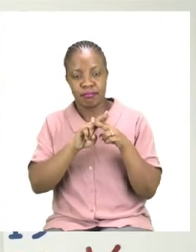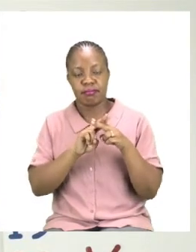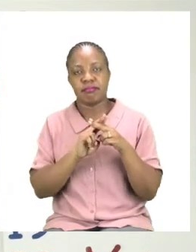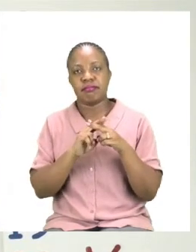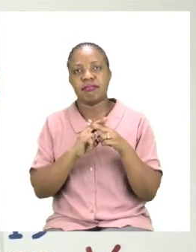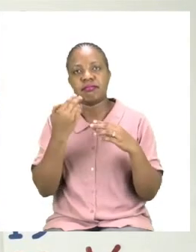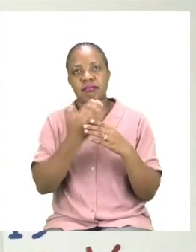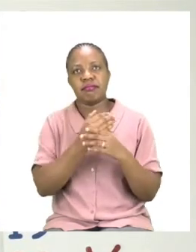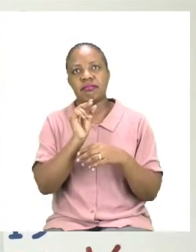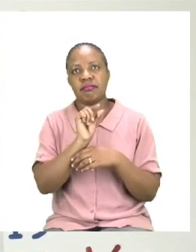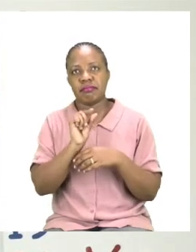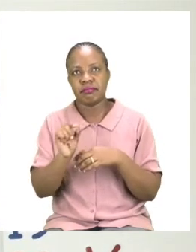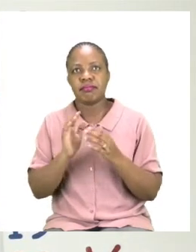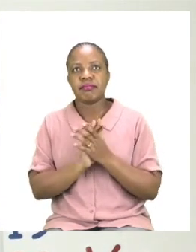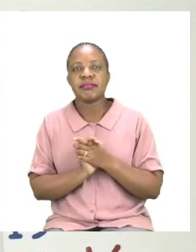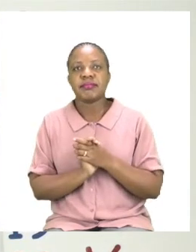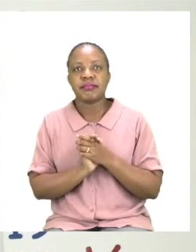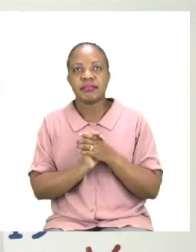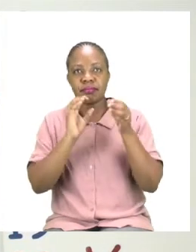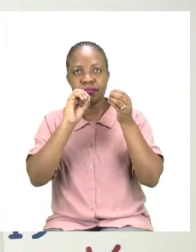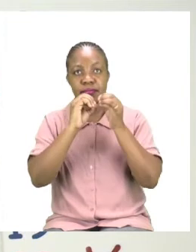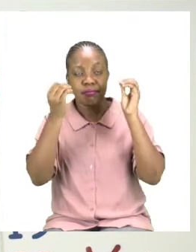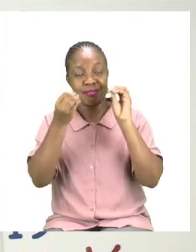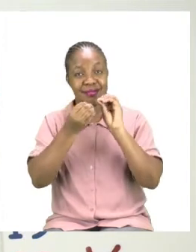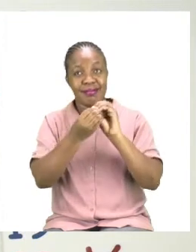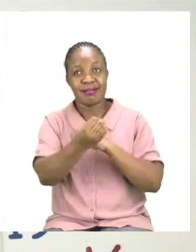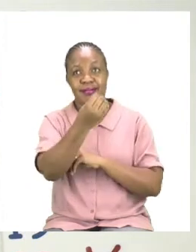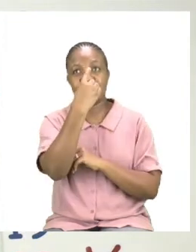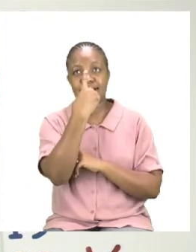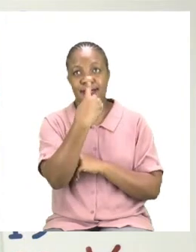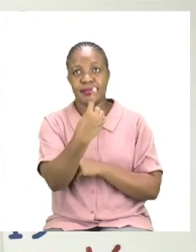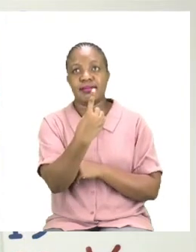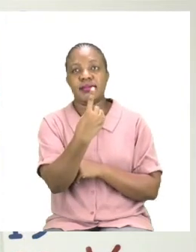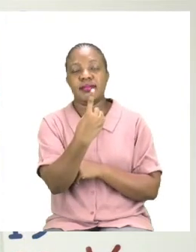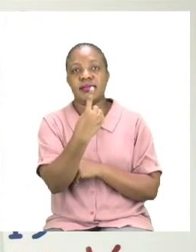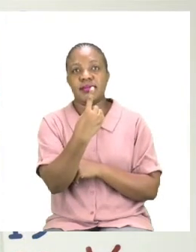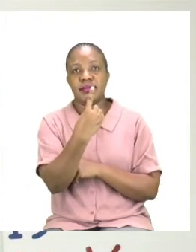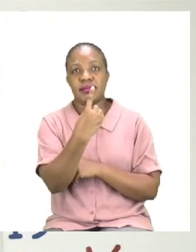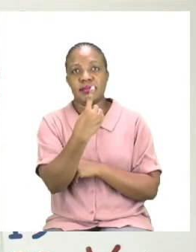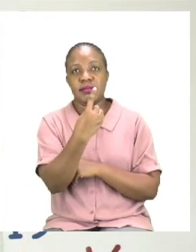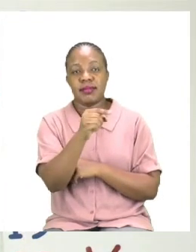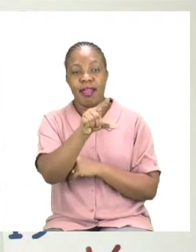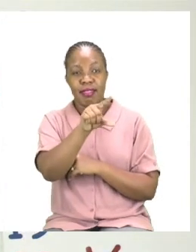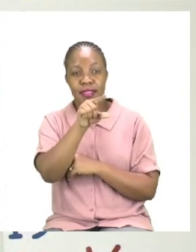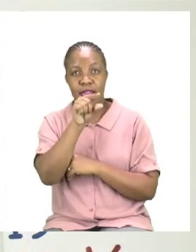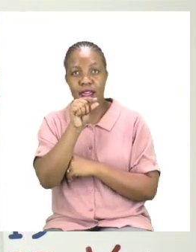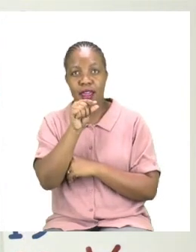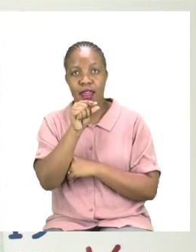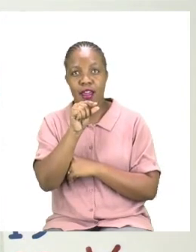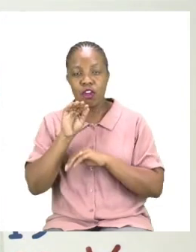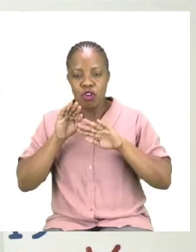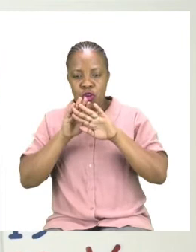made says, let me just get my ruler so we can do together, says the swimming